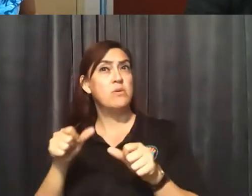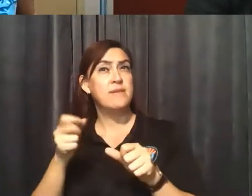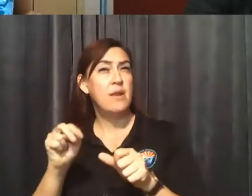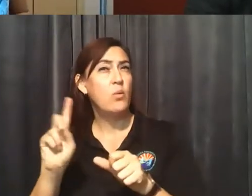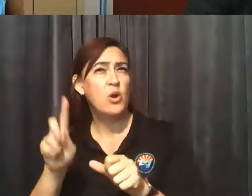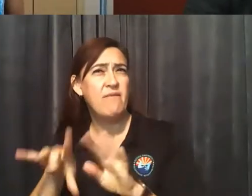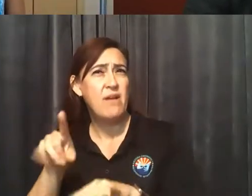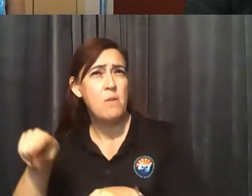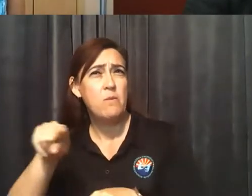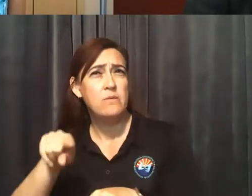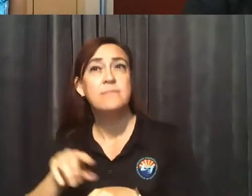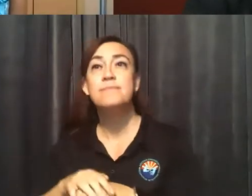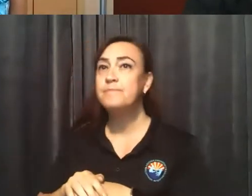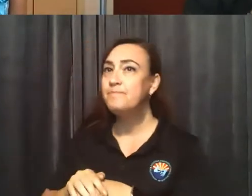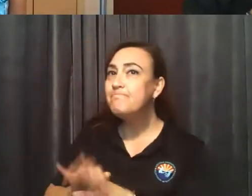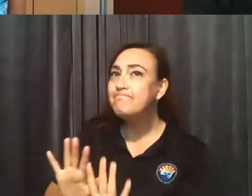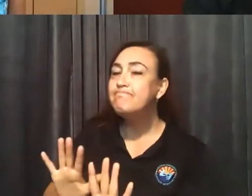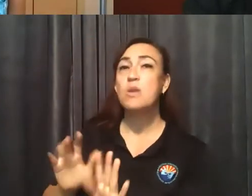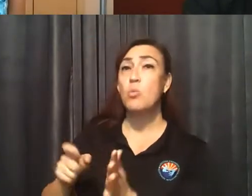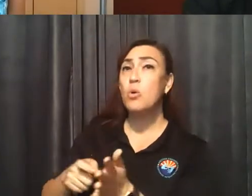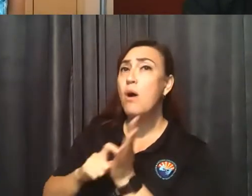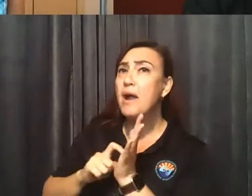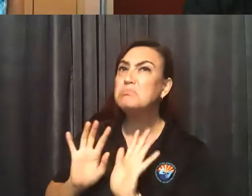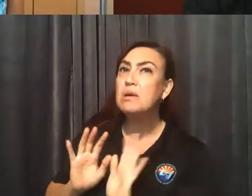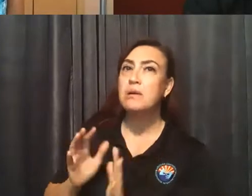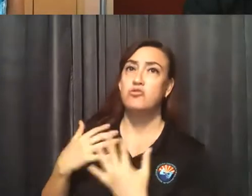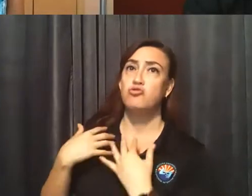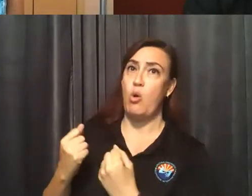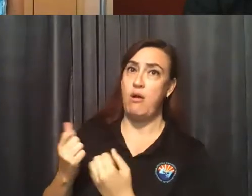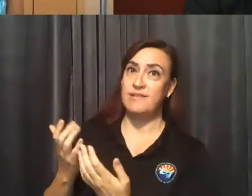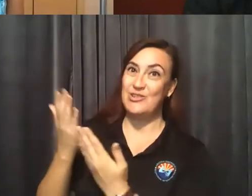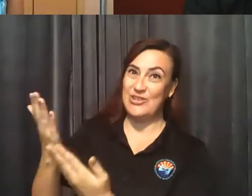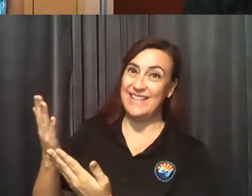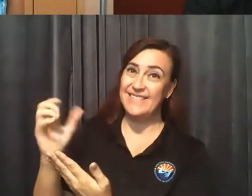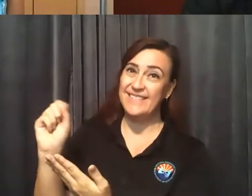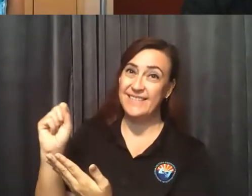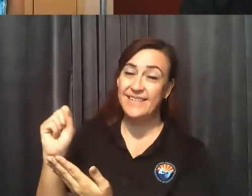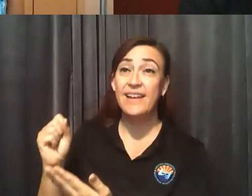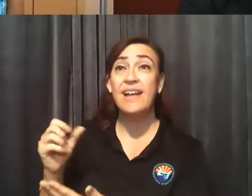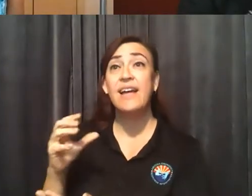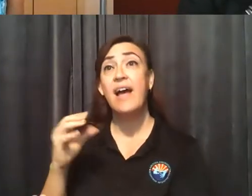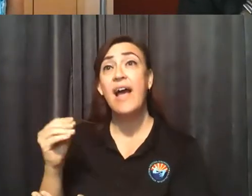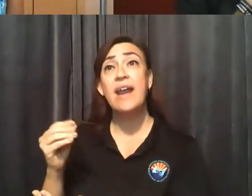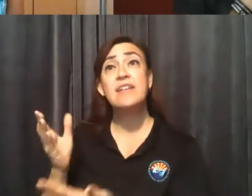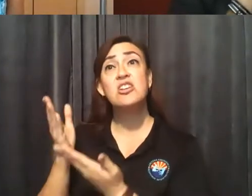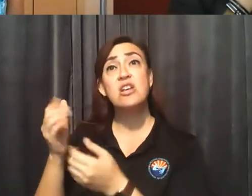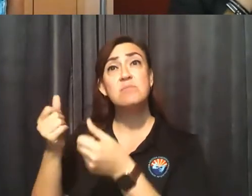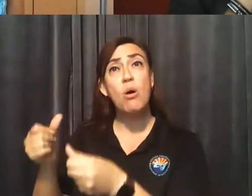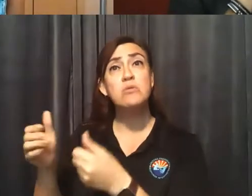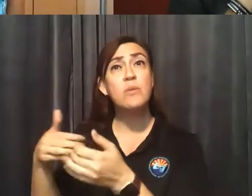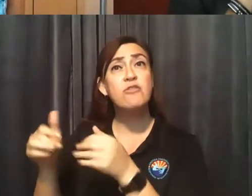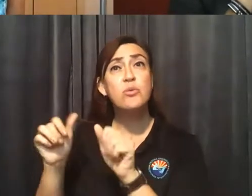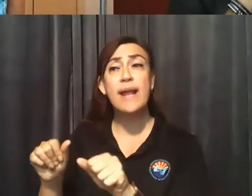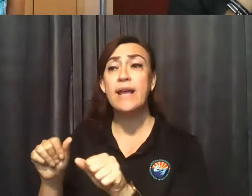They are a strong suggestion. And I would suggest to post things that you can in order to cut down on